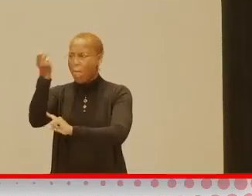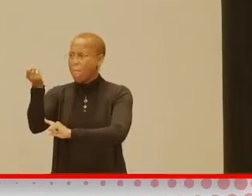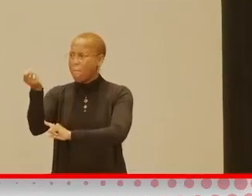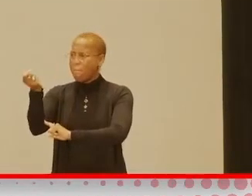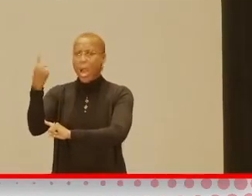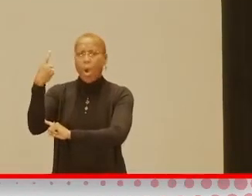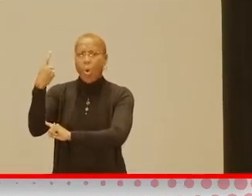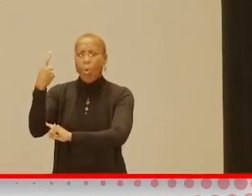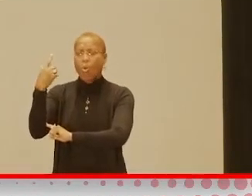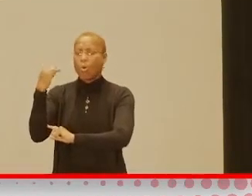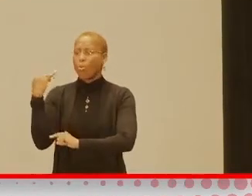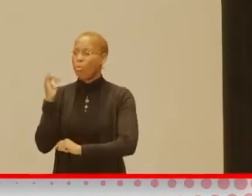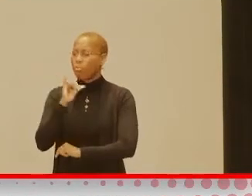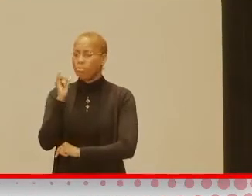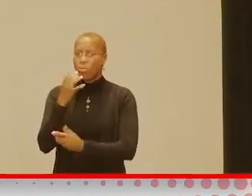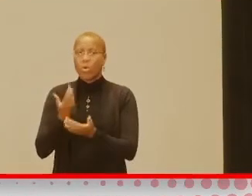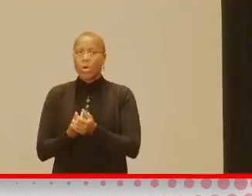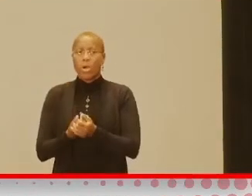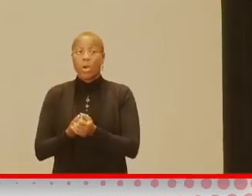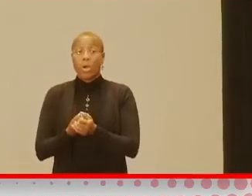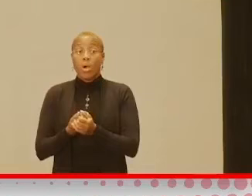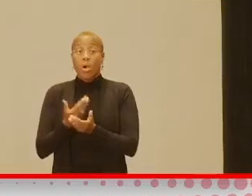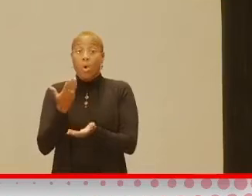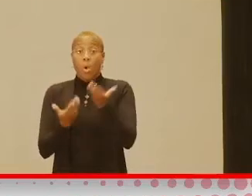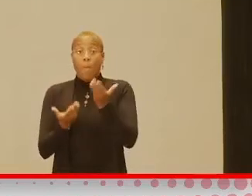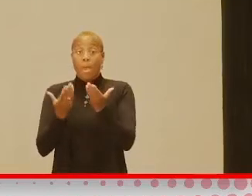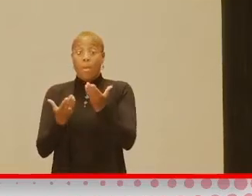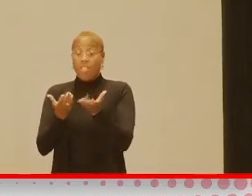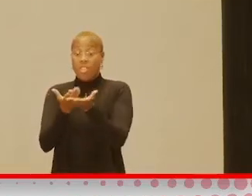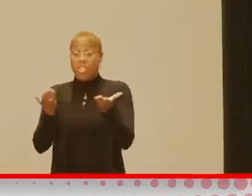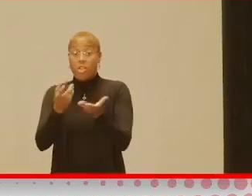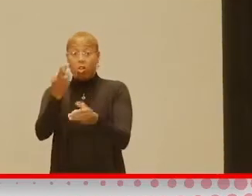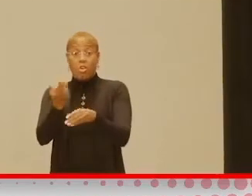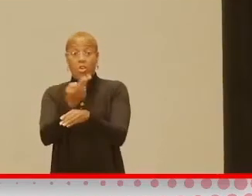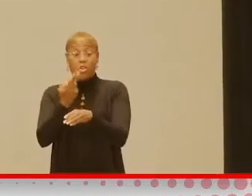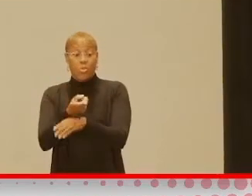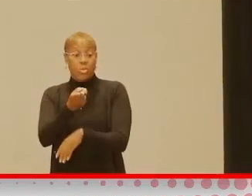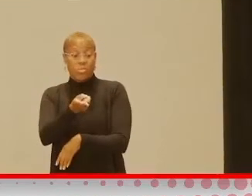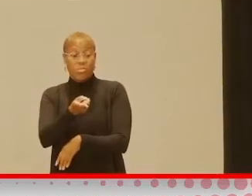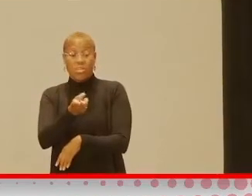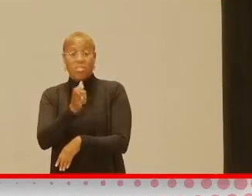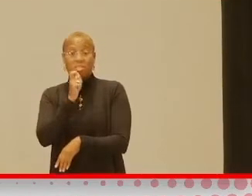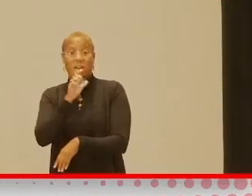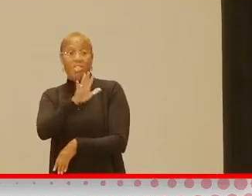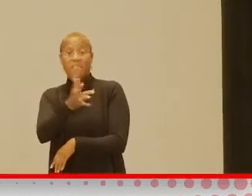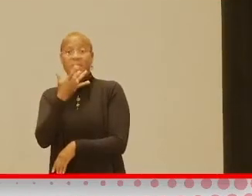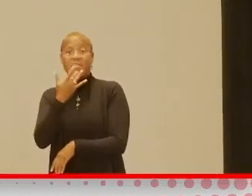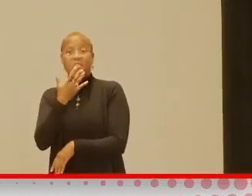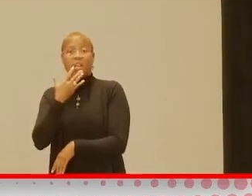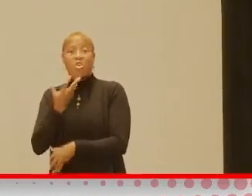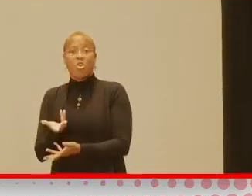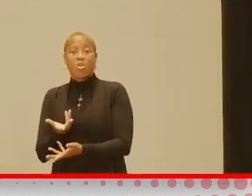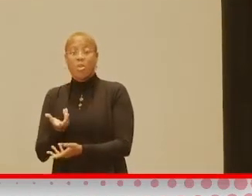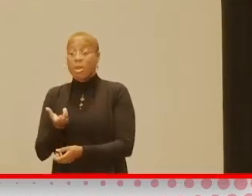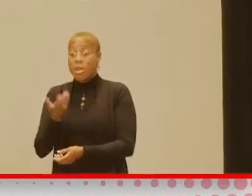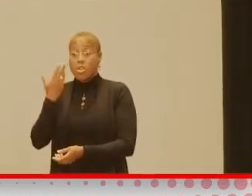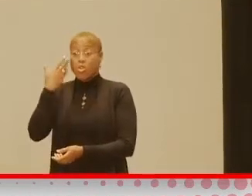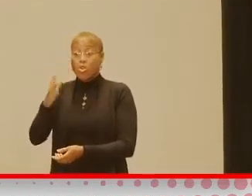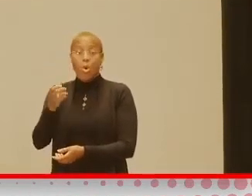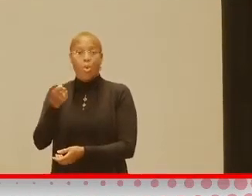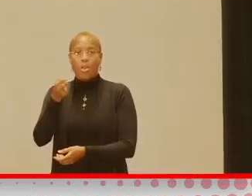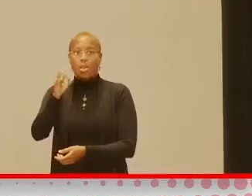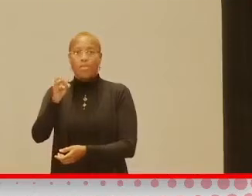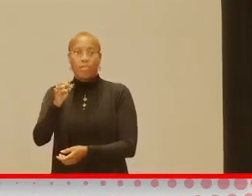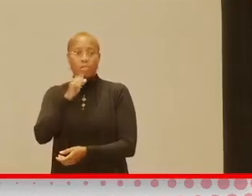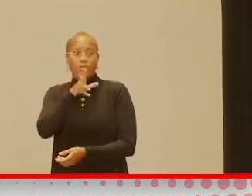engage. And, you know, maybe the object you're using isn't their favorite color. You don't know, right, if they're not speaking. So maybe trying a